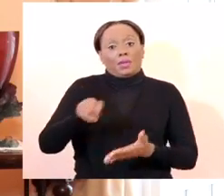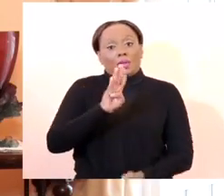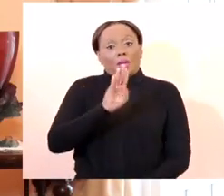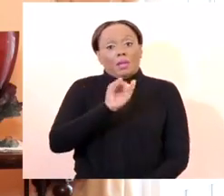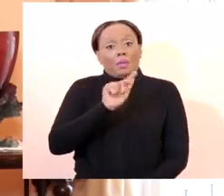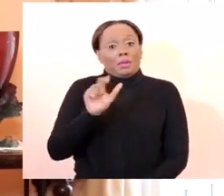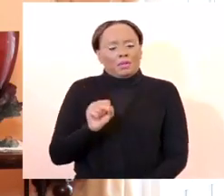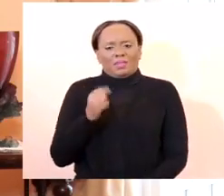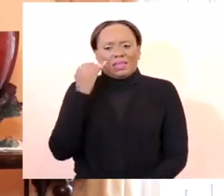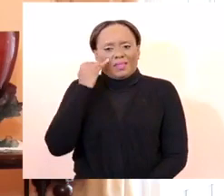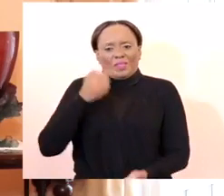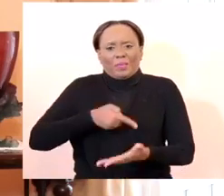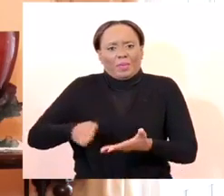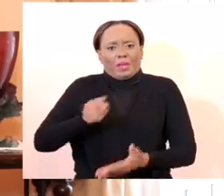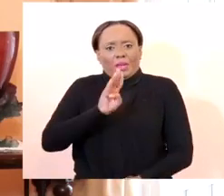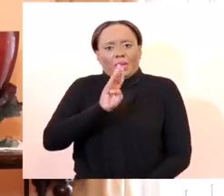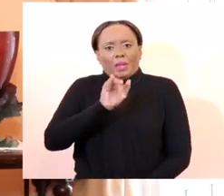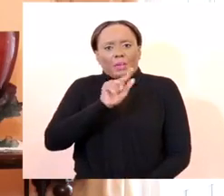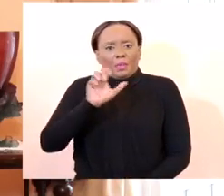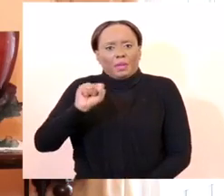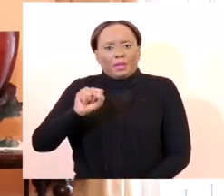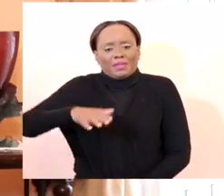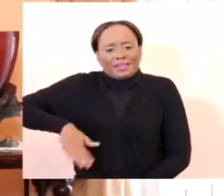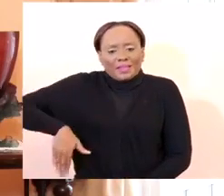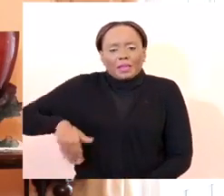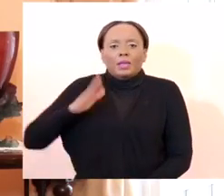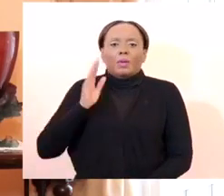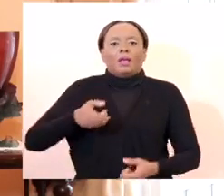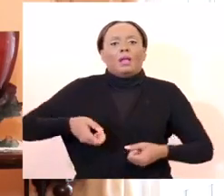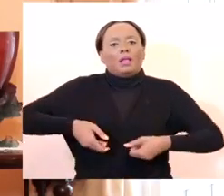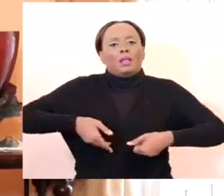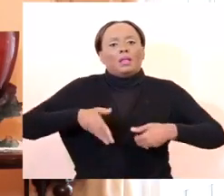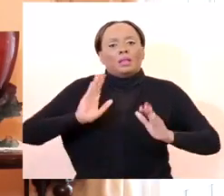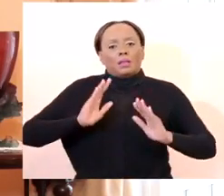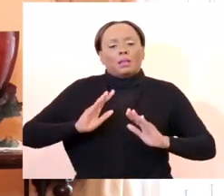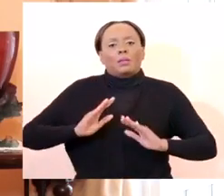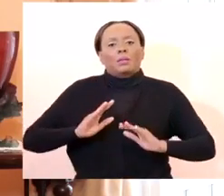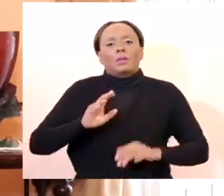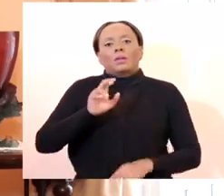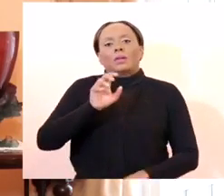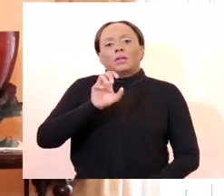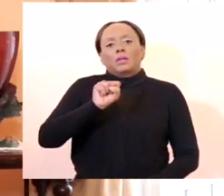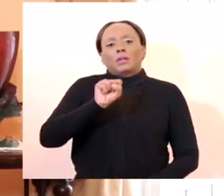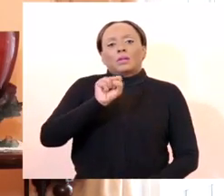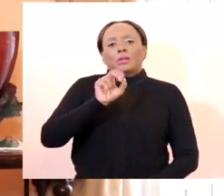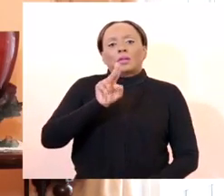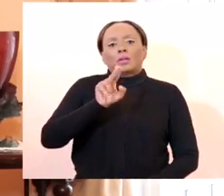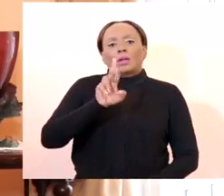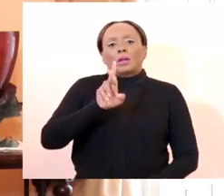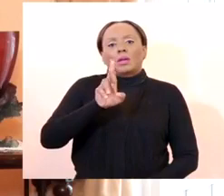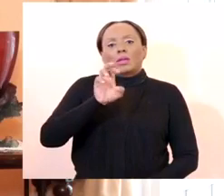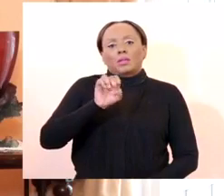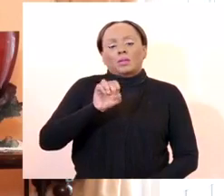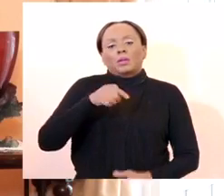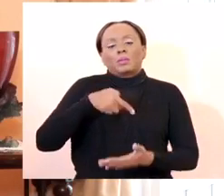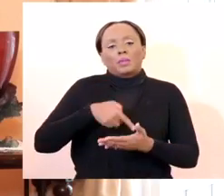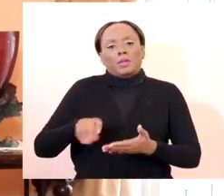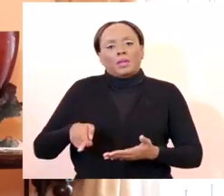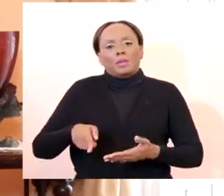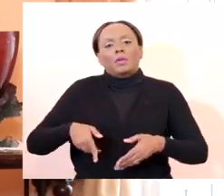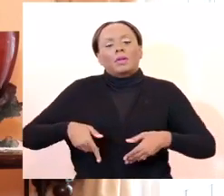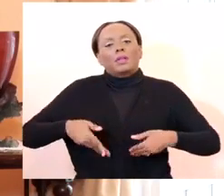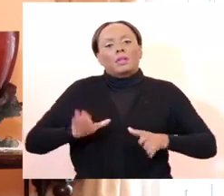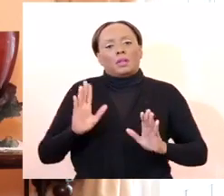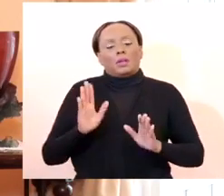penalties and so on, we will be permitting bill payment services such as SurePay to operate in wherever locations they